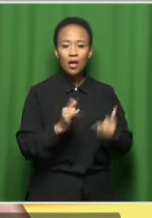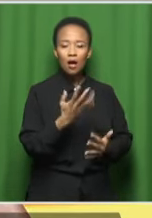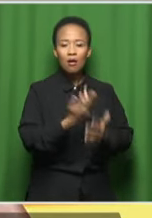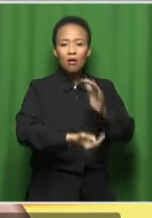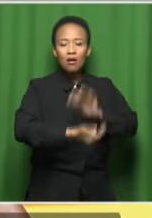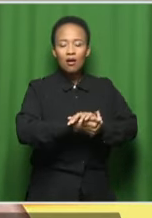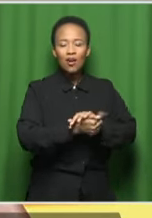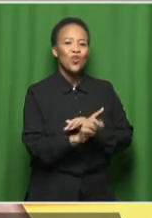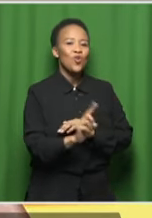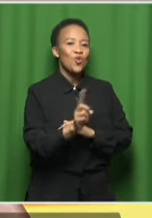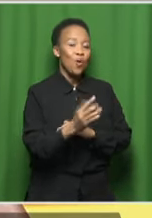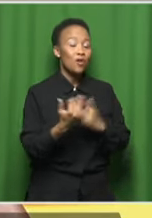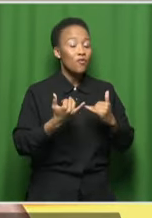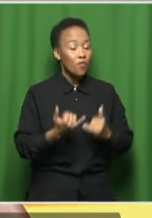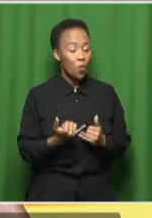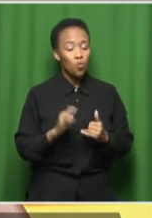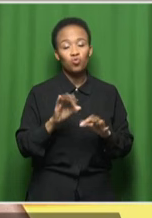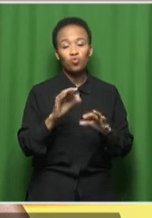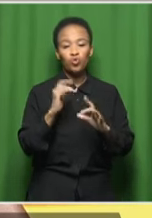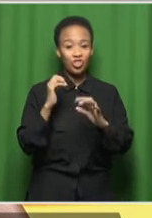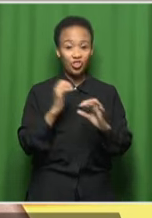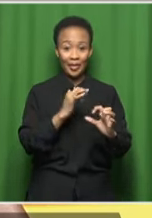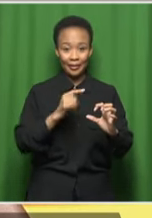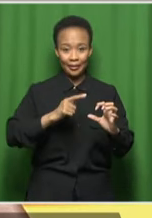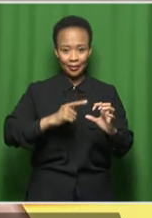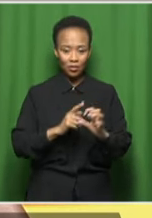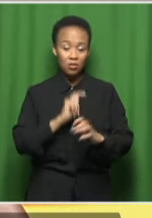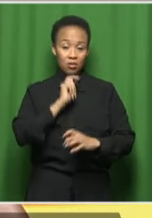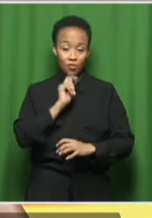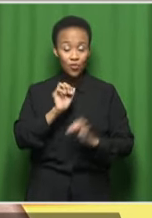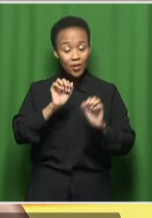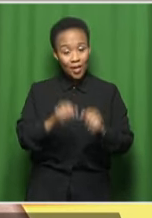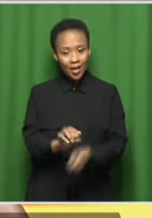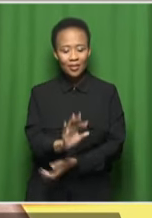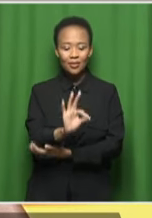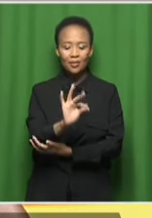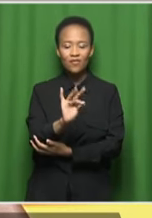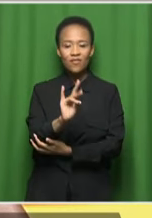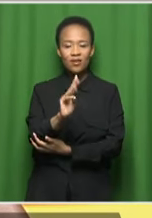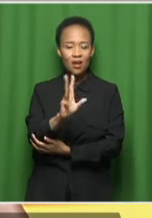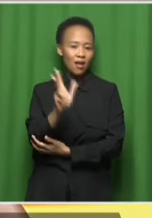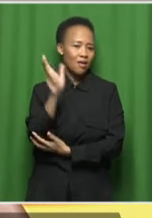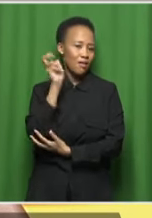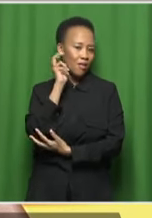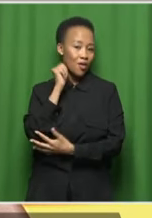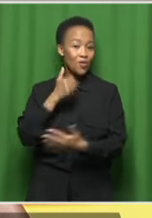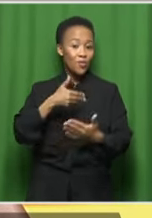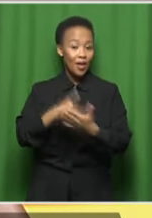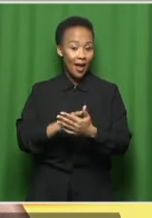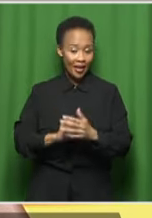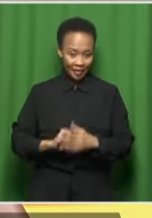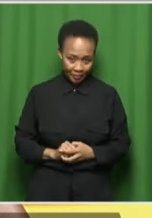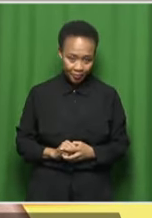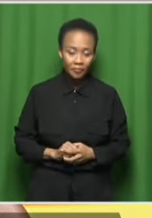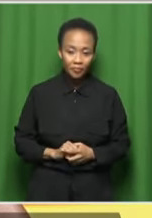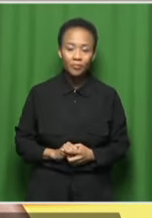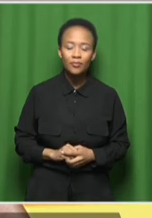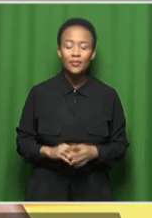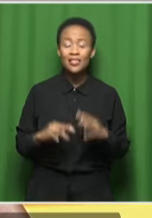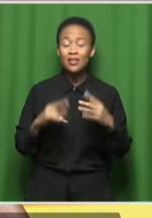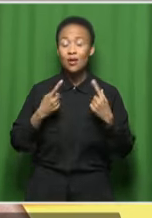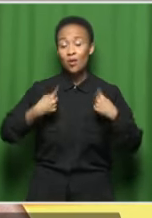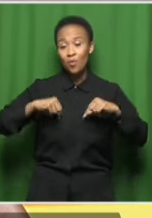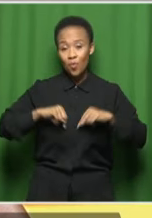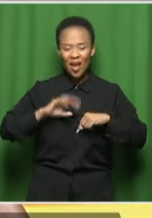with contemporary jazz, it is everyday music. And I think because we live such demanding, such busy